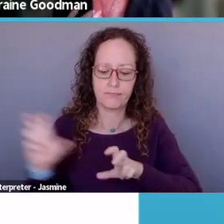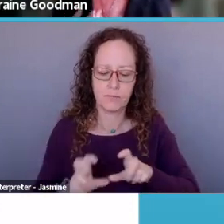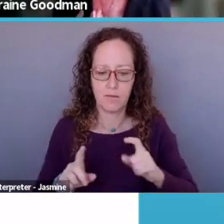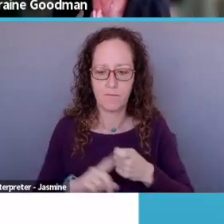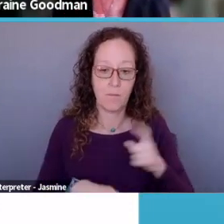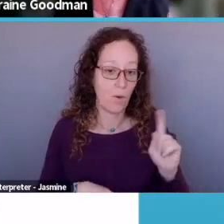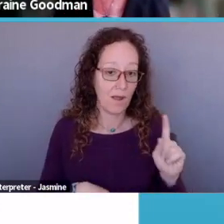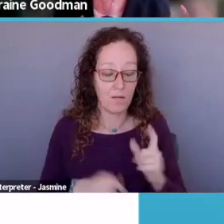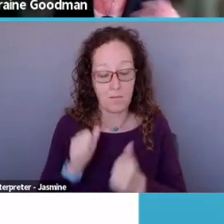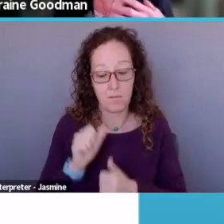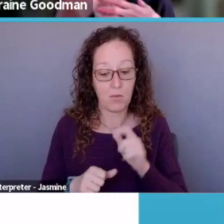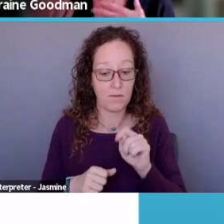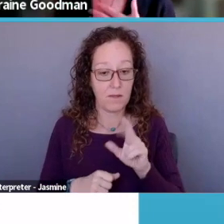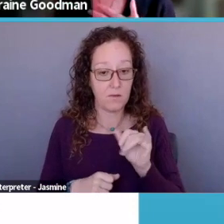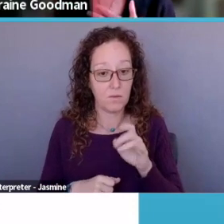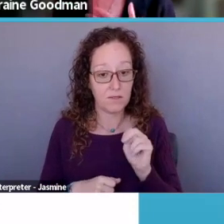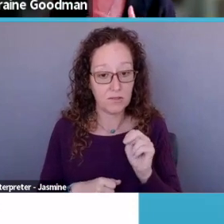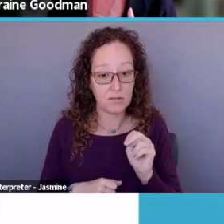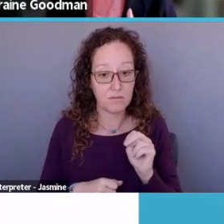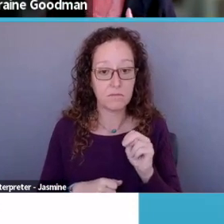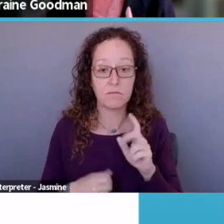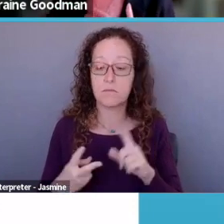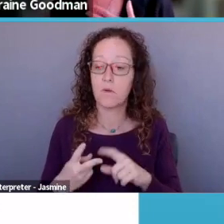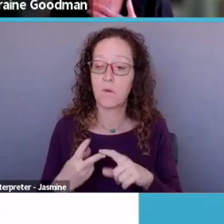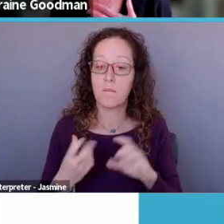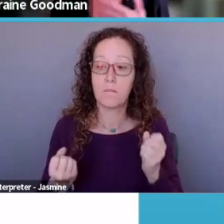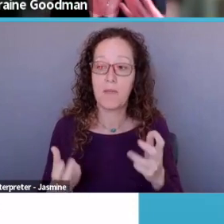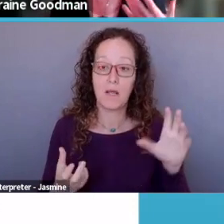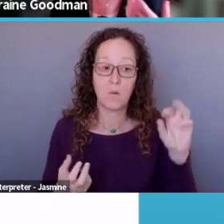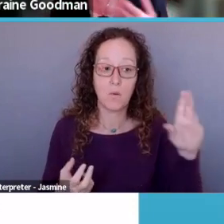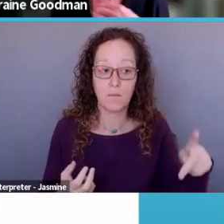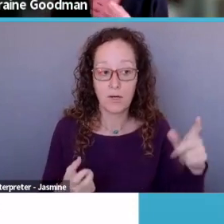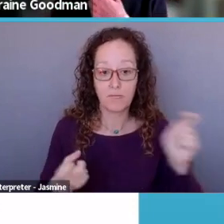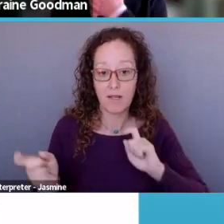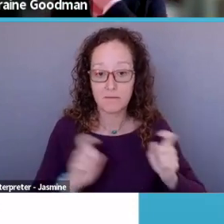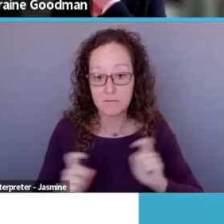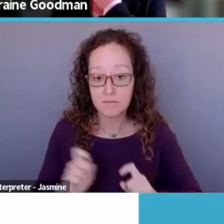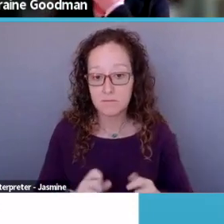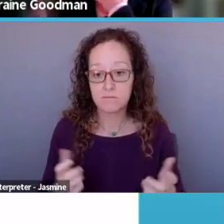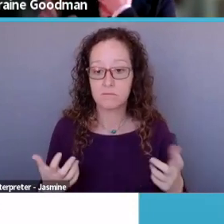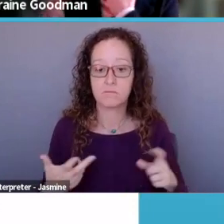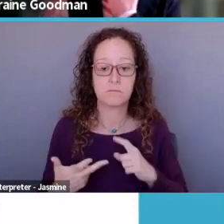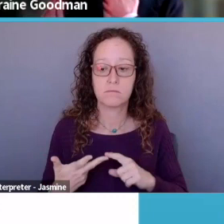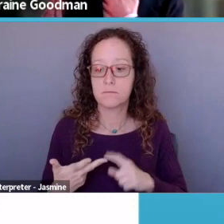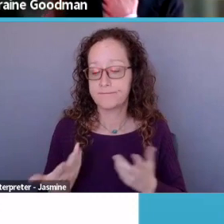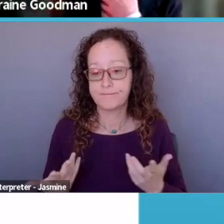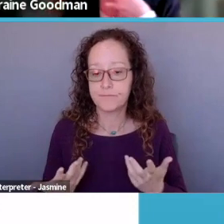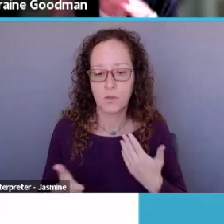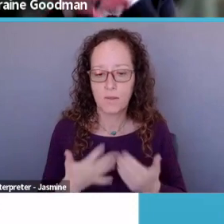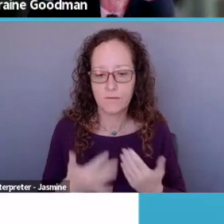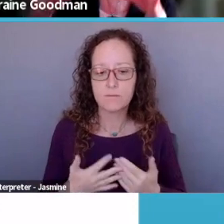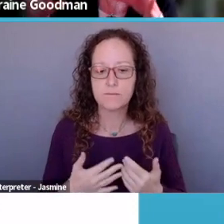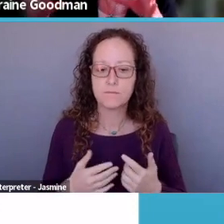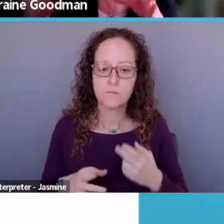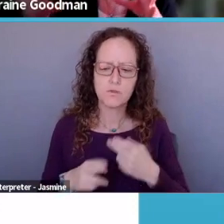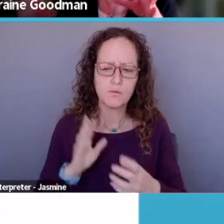tuition based like we are? Do you get a lot of, uh, corporate grants? Um, it can be, uh, you know, again, a short paragraph,